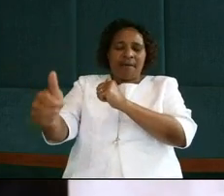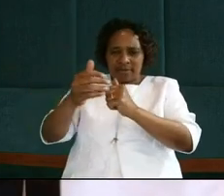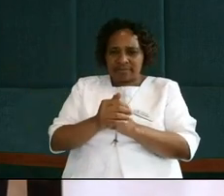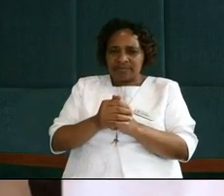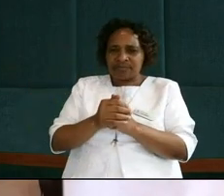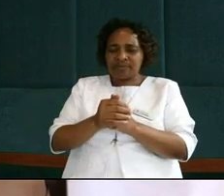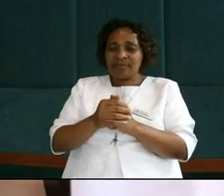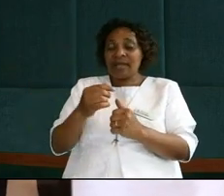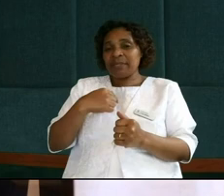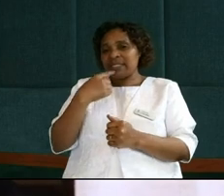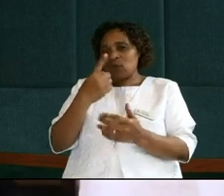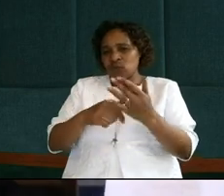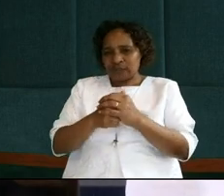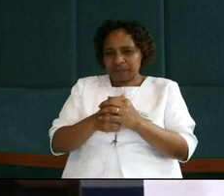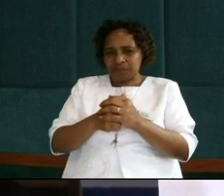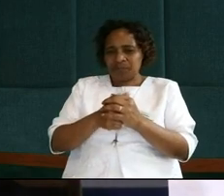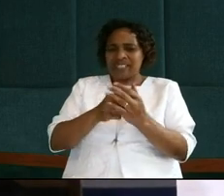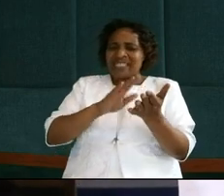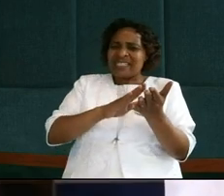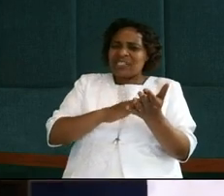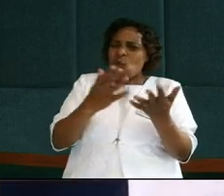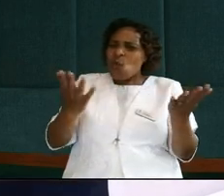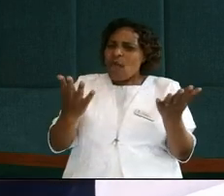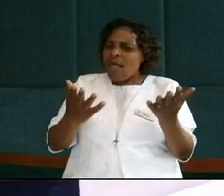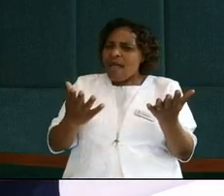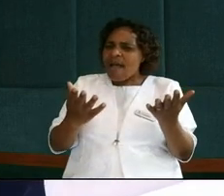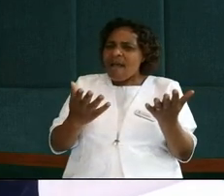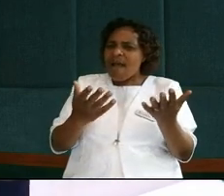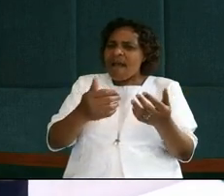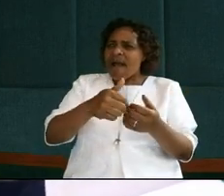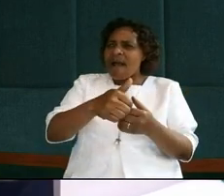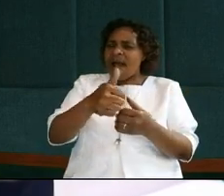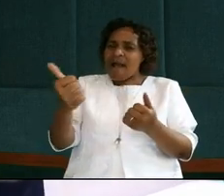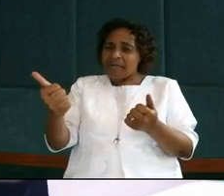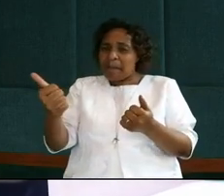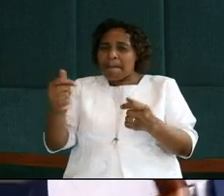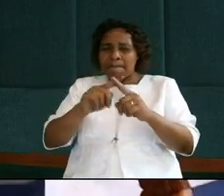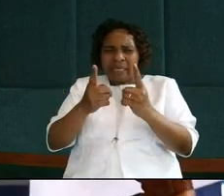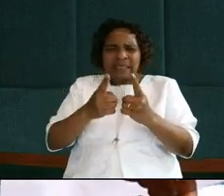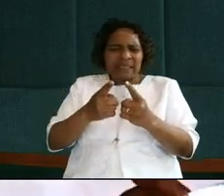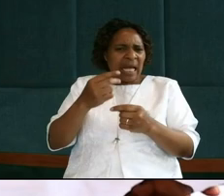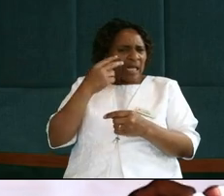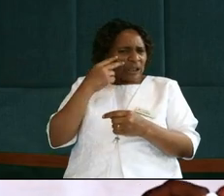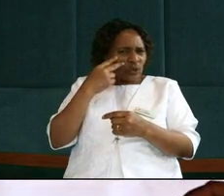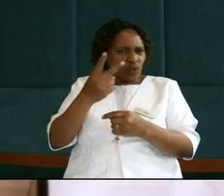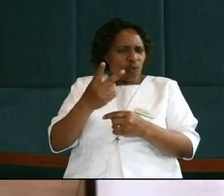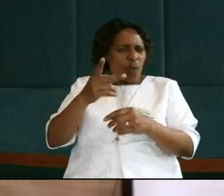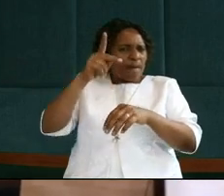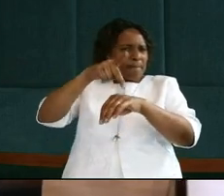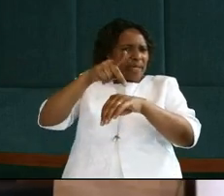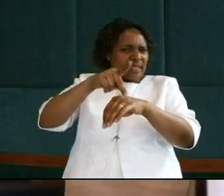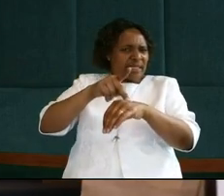Well, I didn't say any other commentary suggesting where other Mark and mother were placed, but I presume that now then Peter